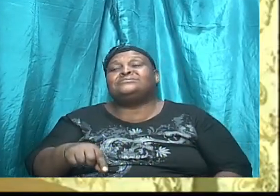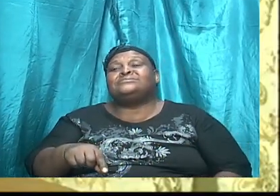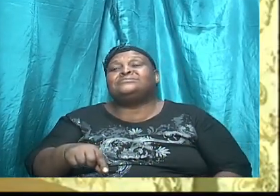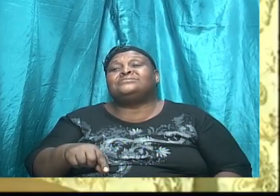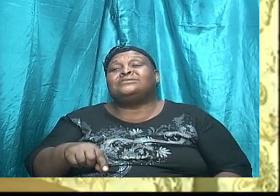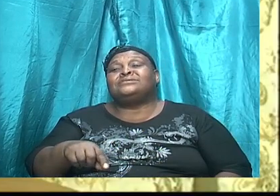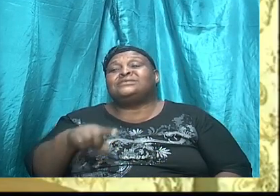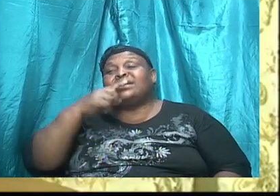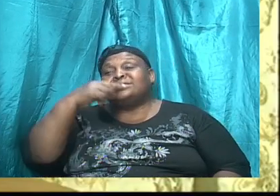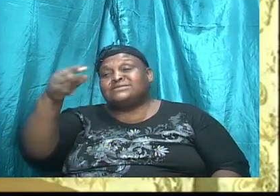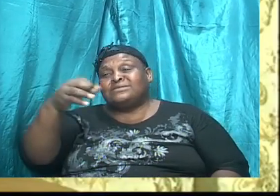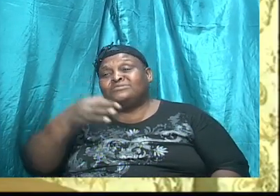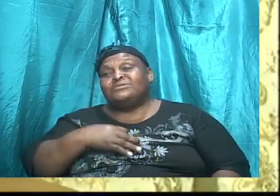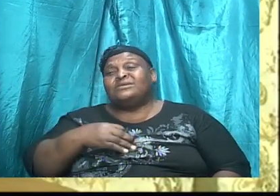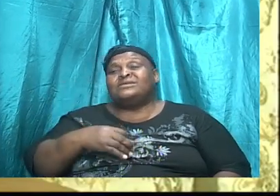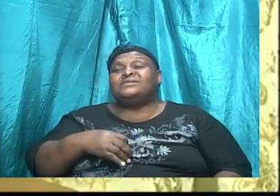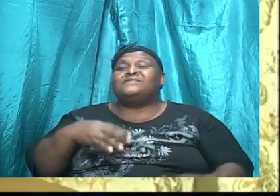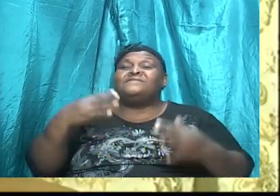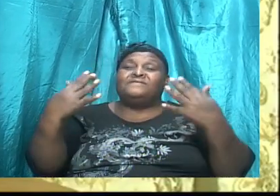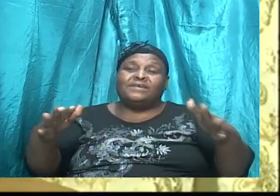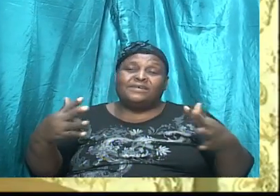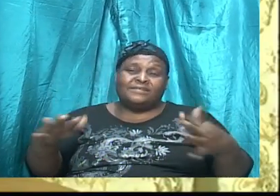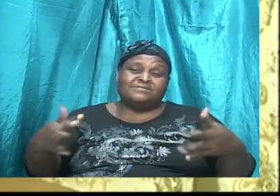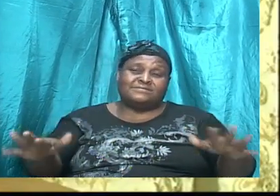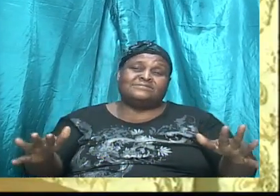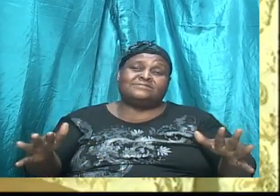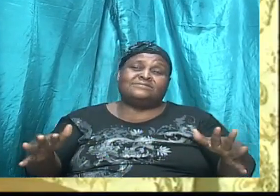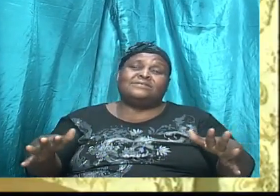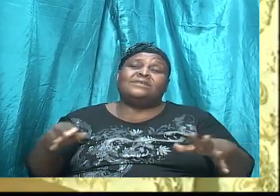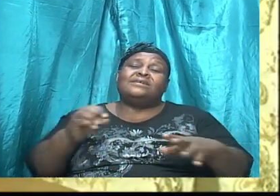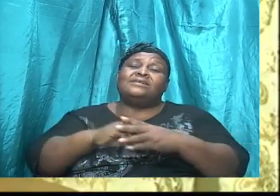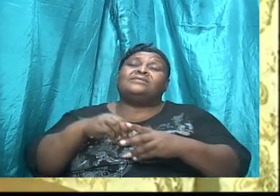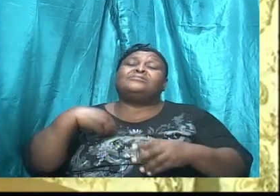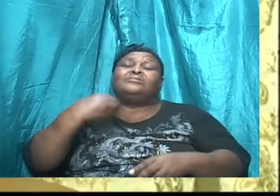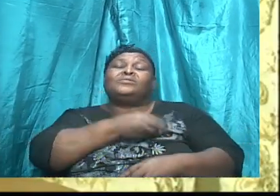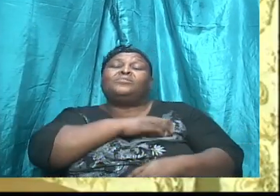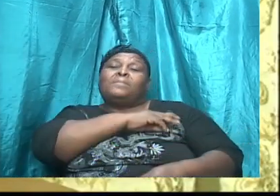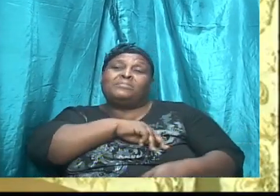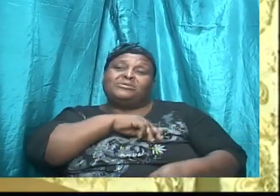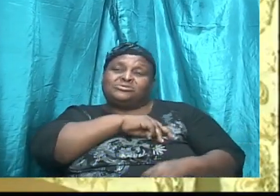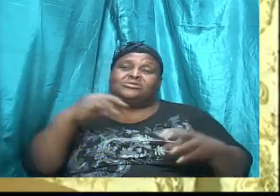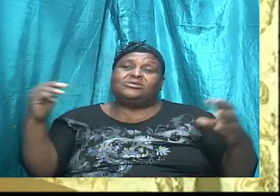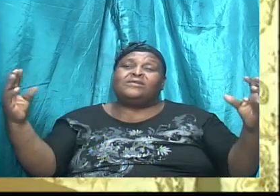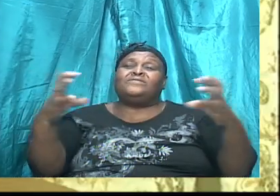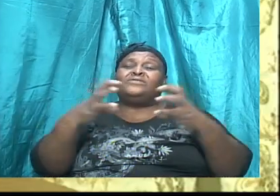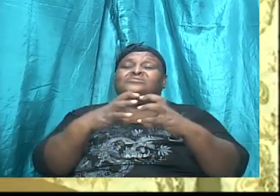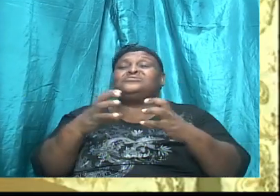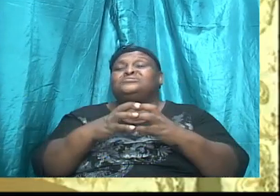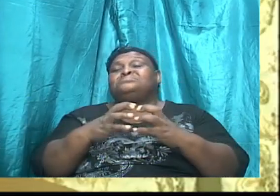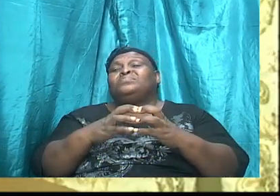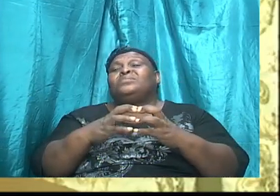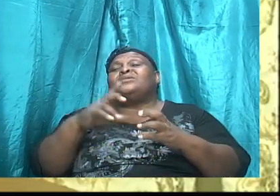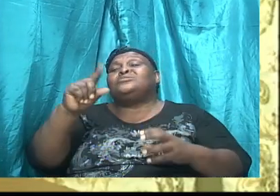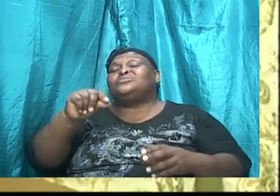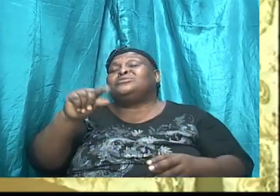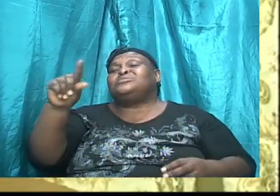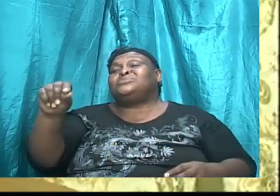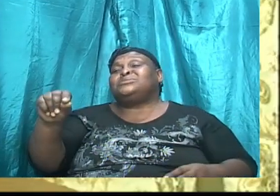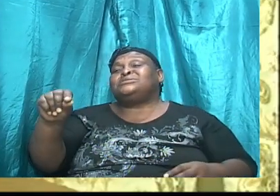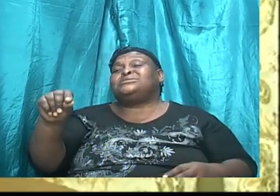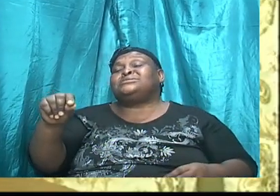as I said before, this is the last session in our missions convention, missions convention 2020,